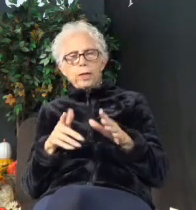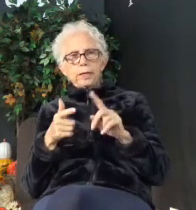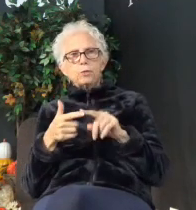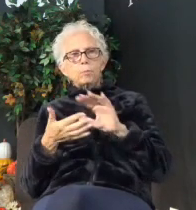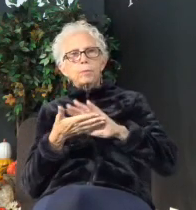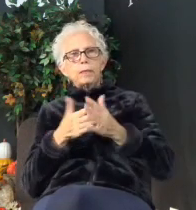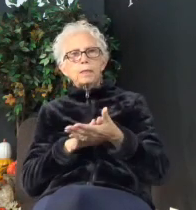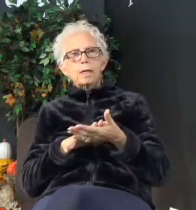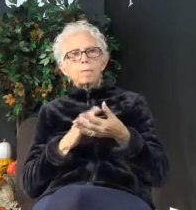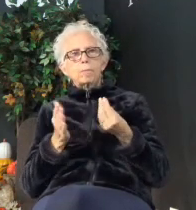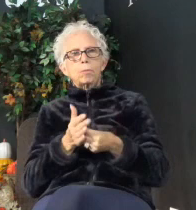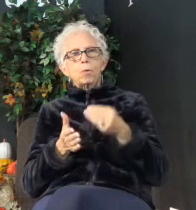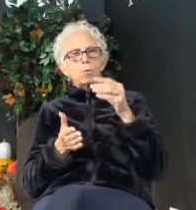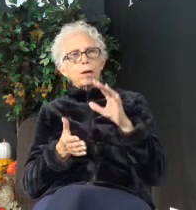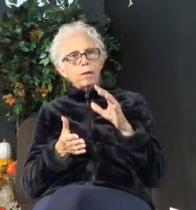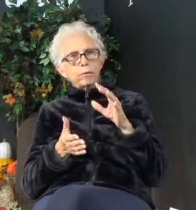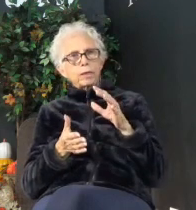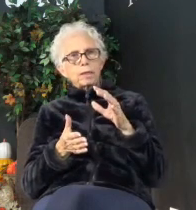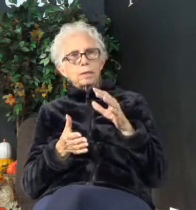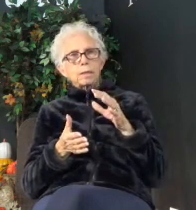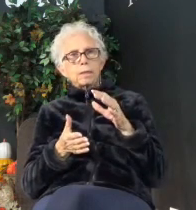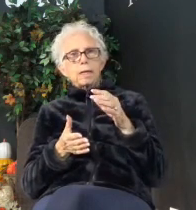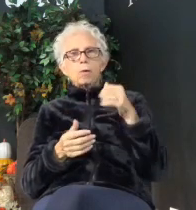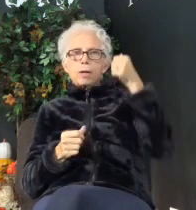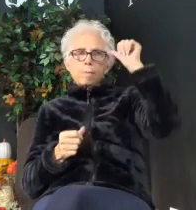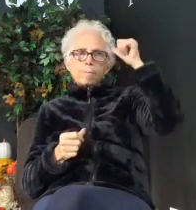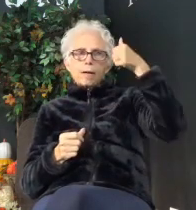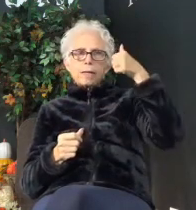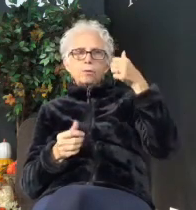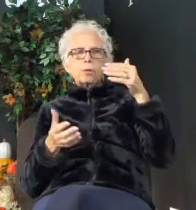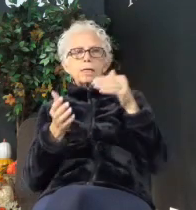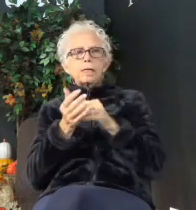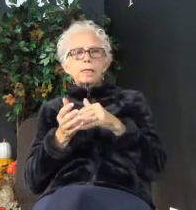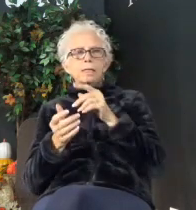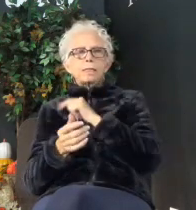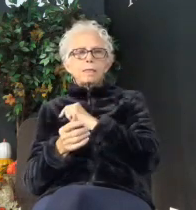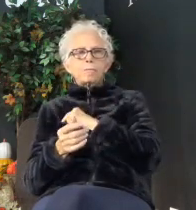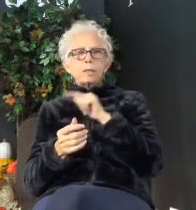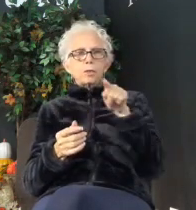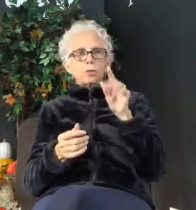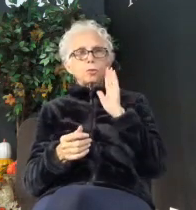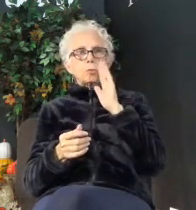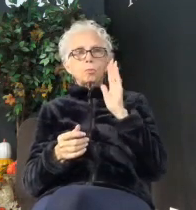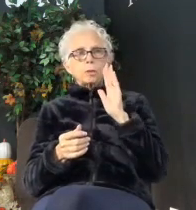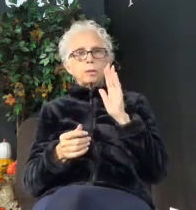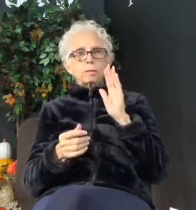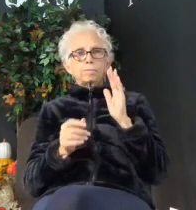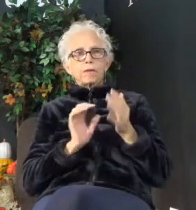wealthy. It's that reminder again to Timothy, you're going to face pushback.